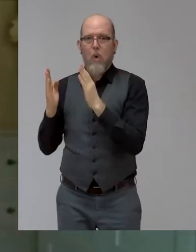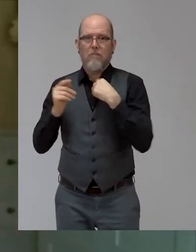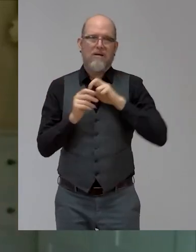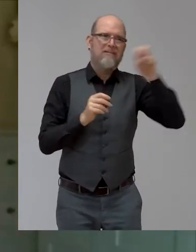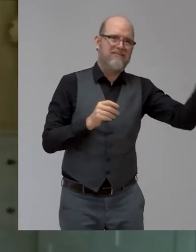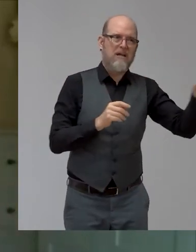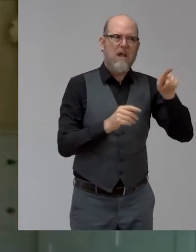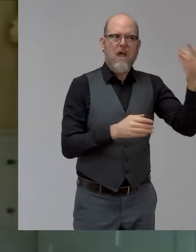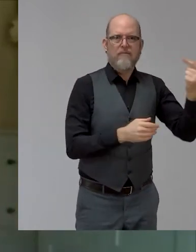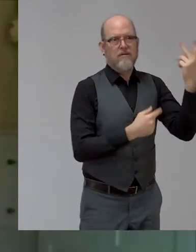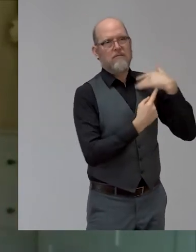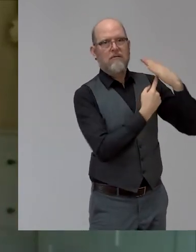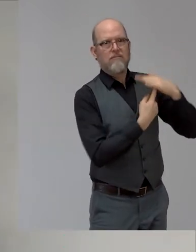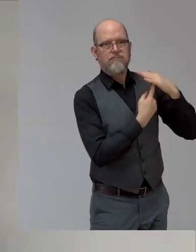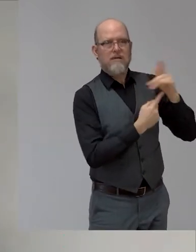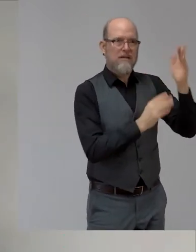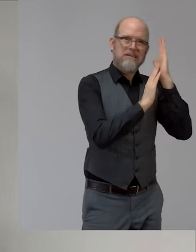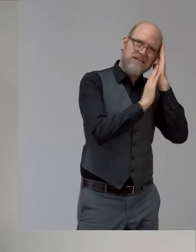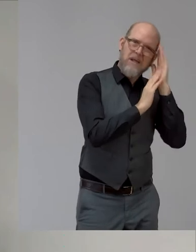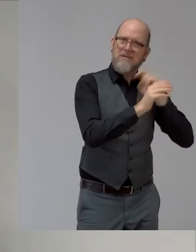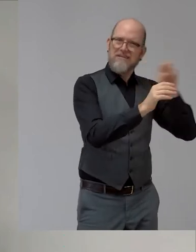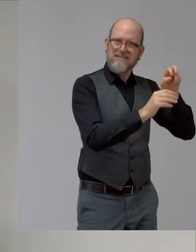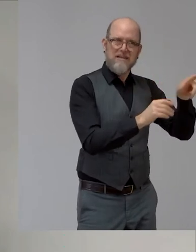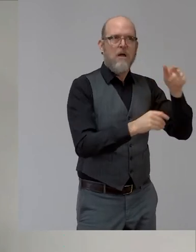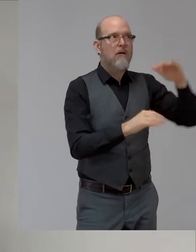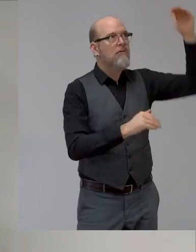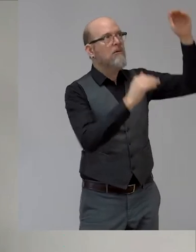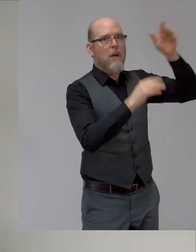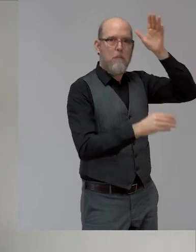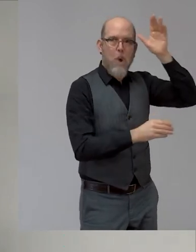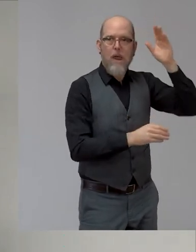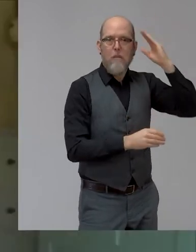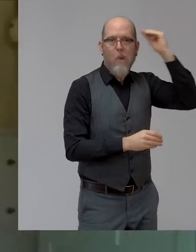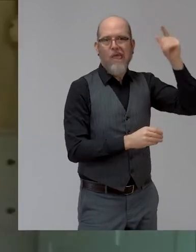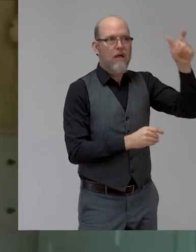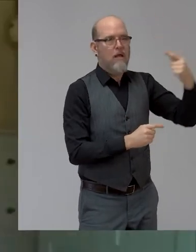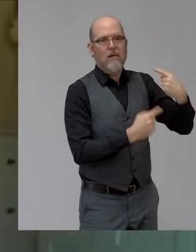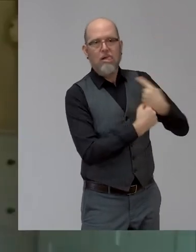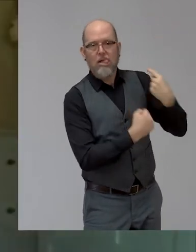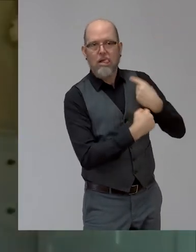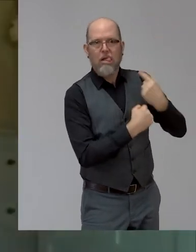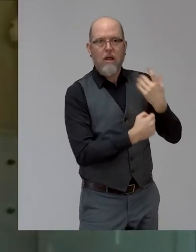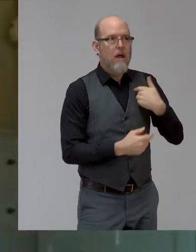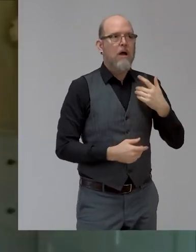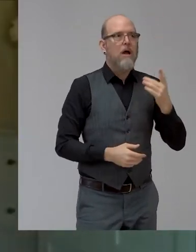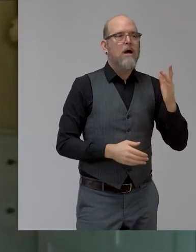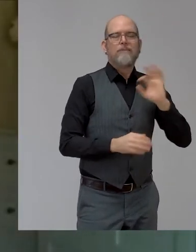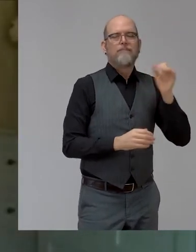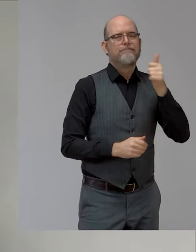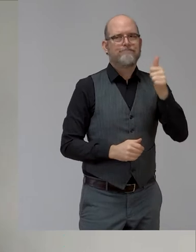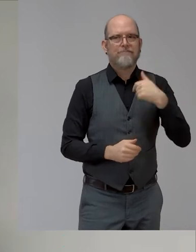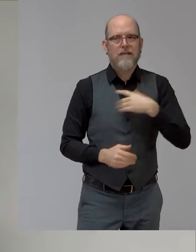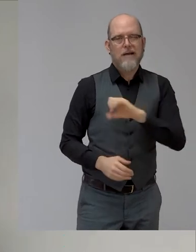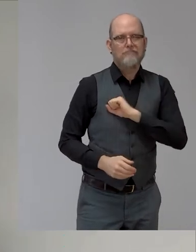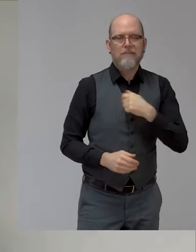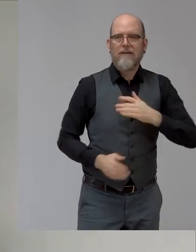I was, I was sort of medium height. But you gangly, were you? No, I was the fattest kid. I know that. Really? Oh, that's where you're, oh, it's so